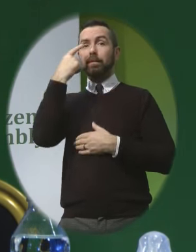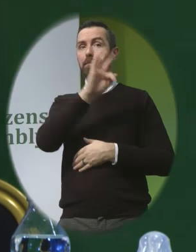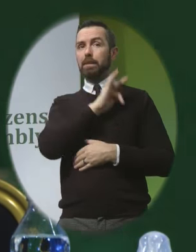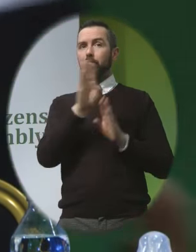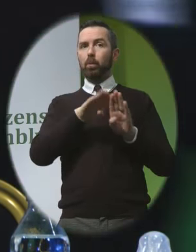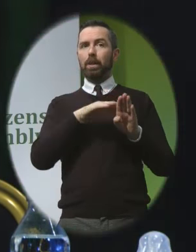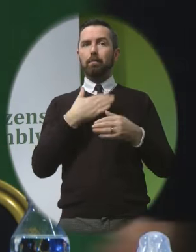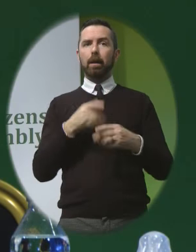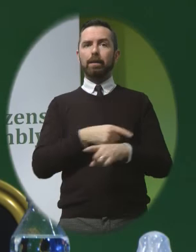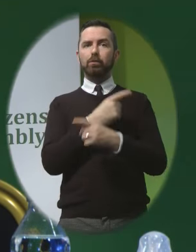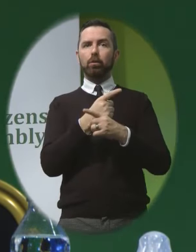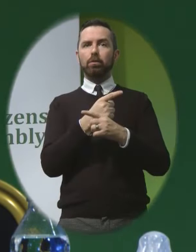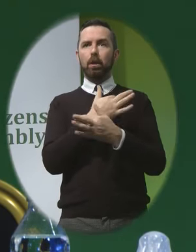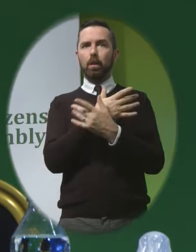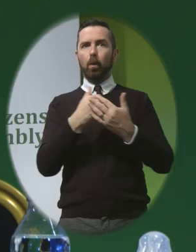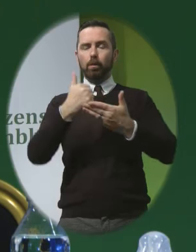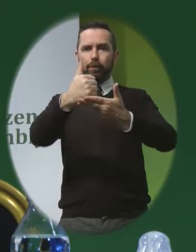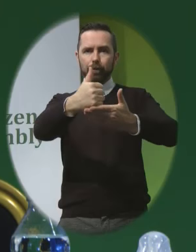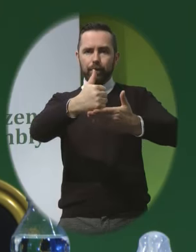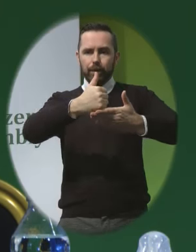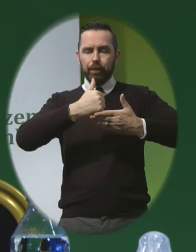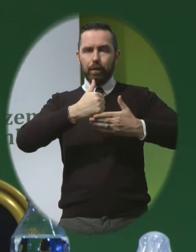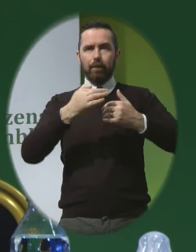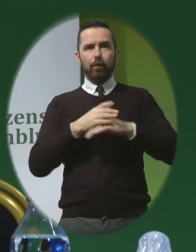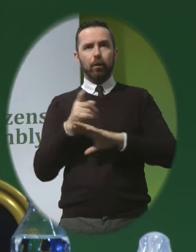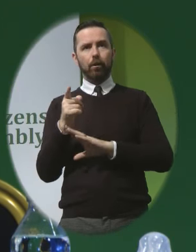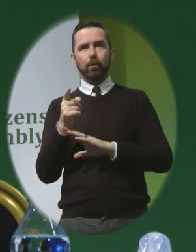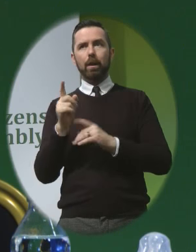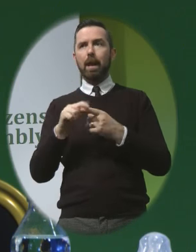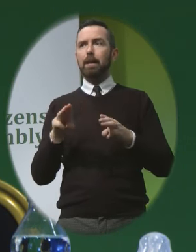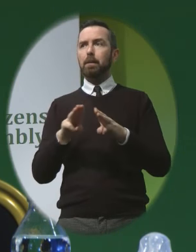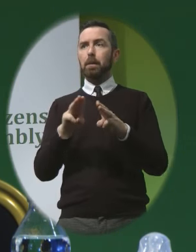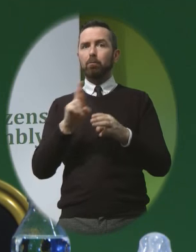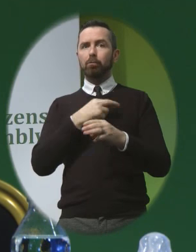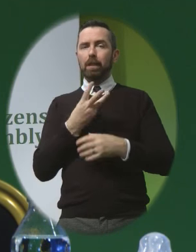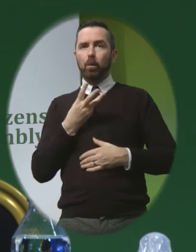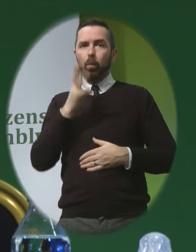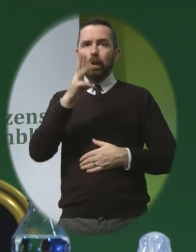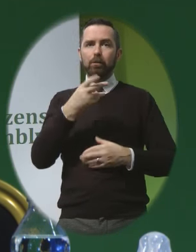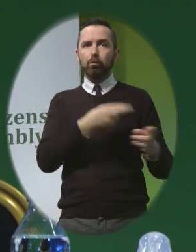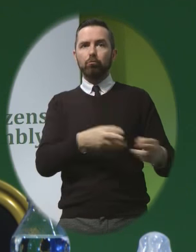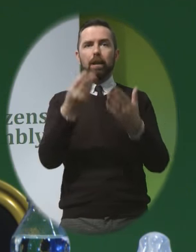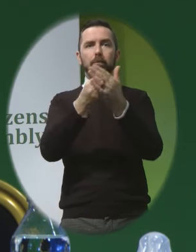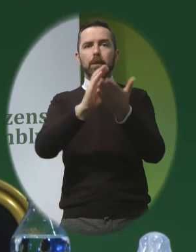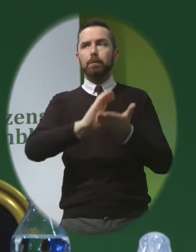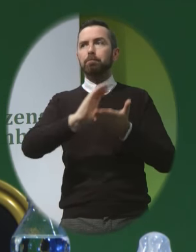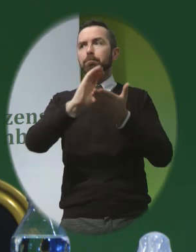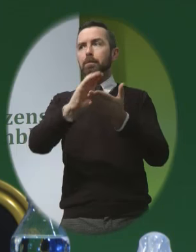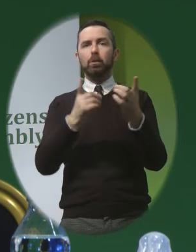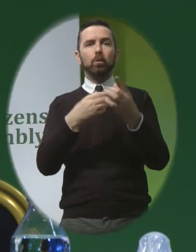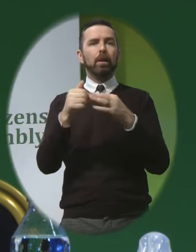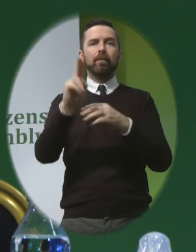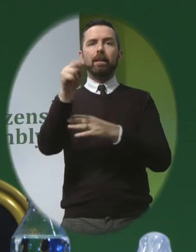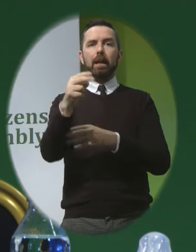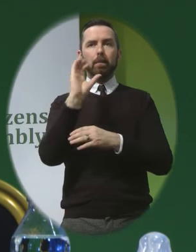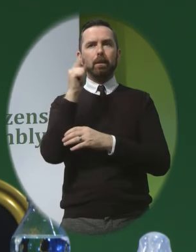my daughter Is just an outpouring of support For her And people just willing to fundraise To do whatever they can I think these children